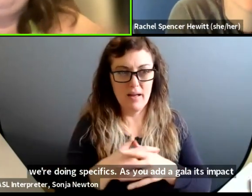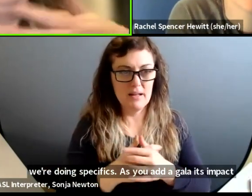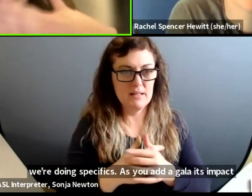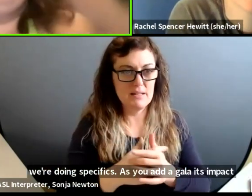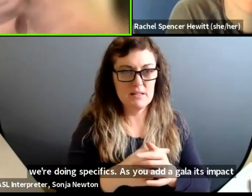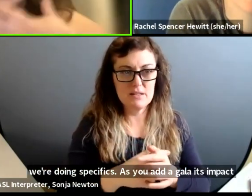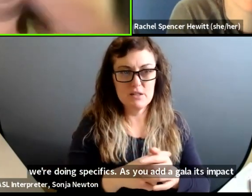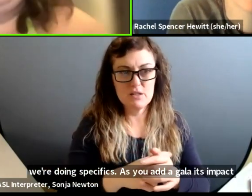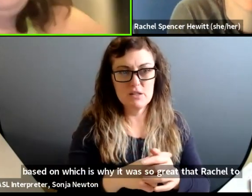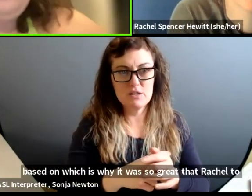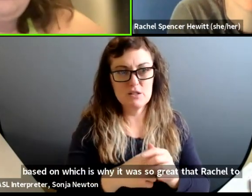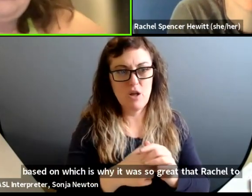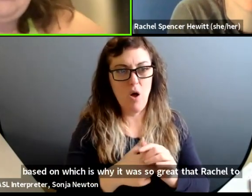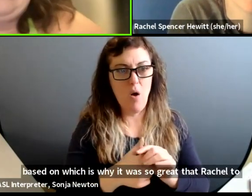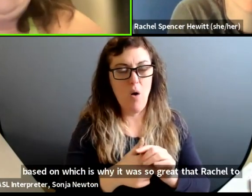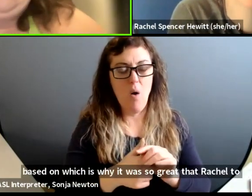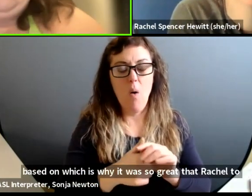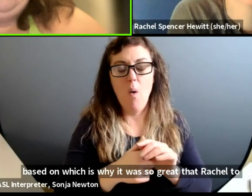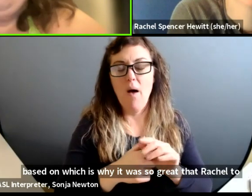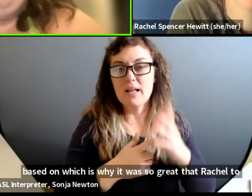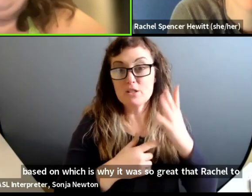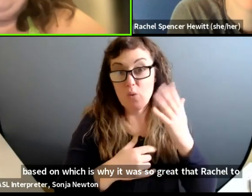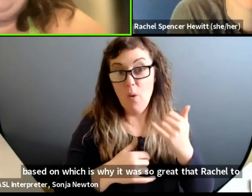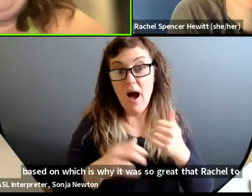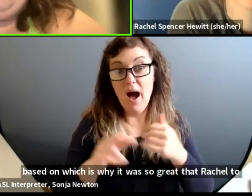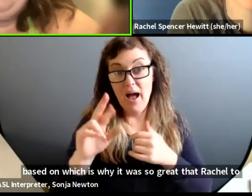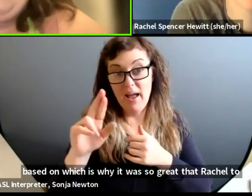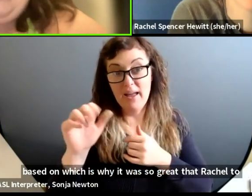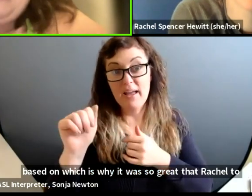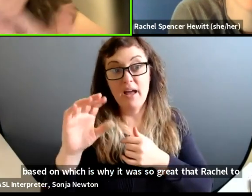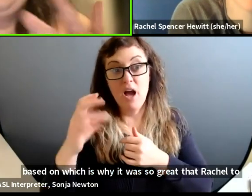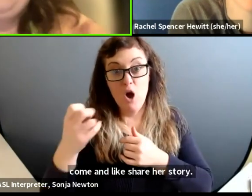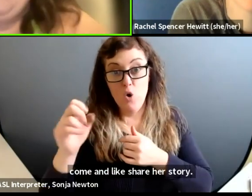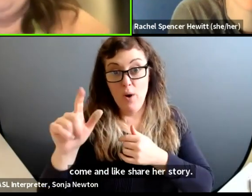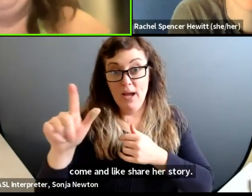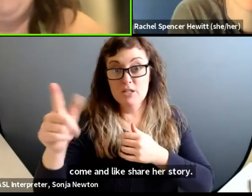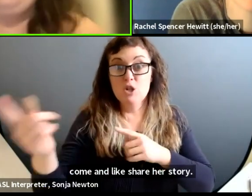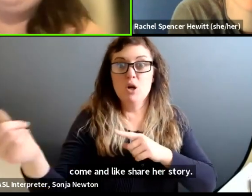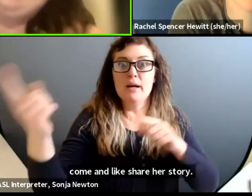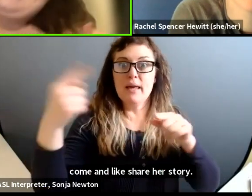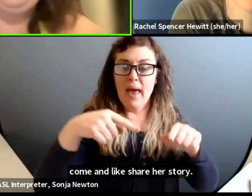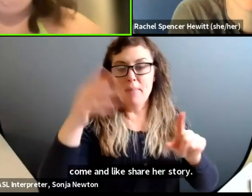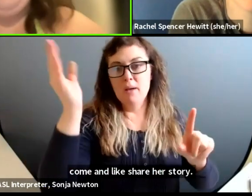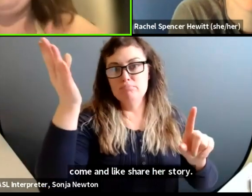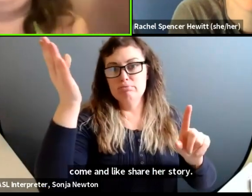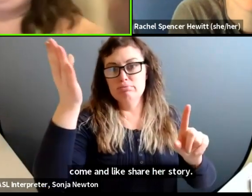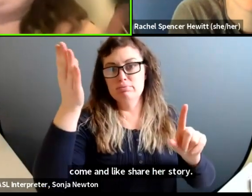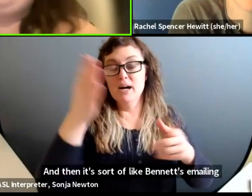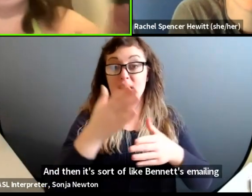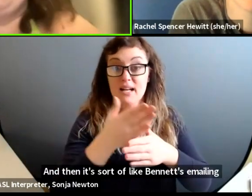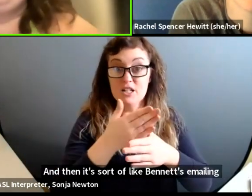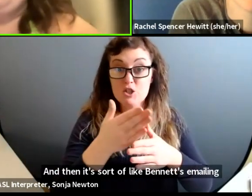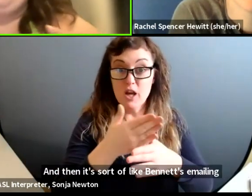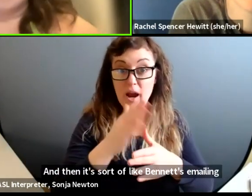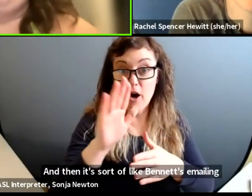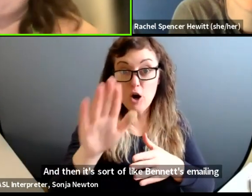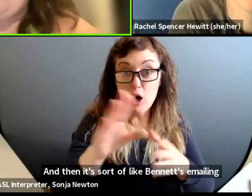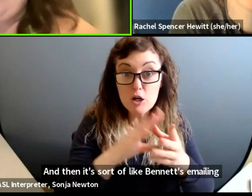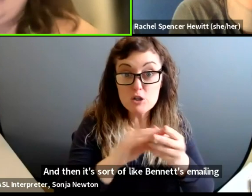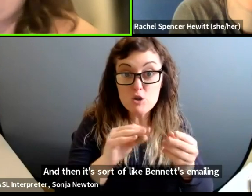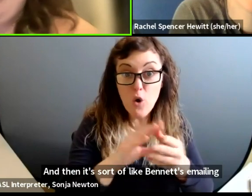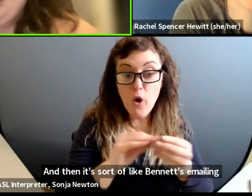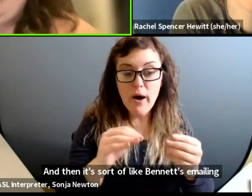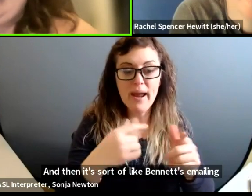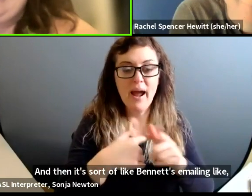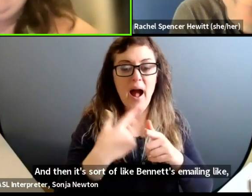was so great that Rachel could come and like, share her story. Um, and then it's sort of like, then it's emailing, like, here's your ask letter with